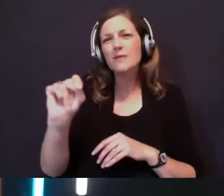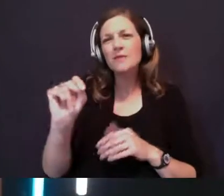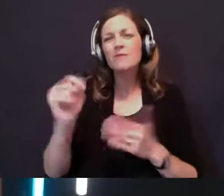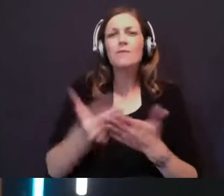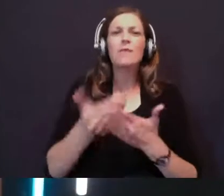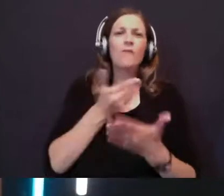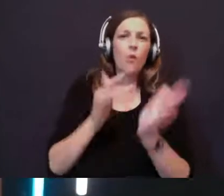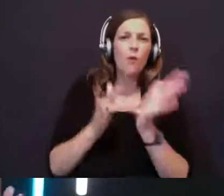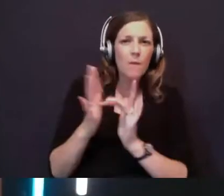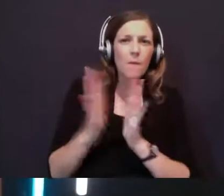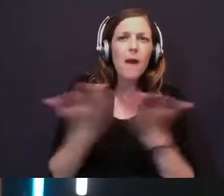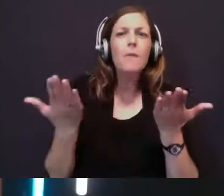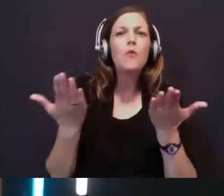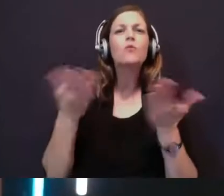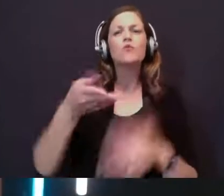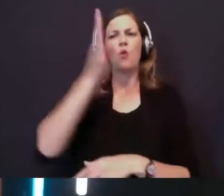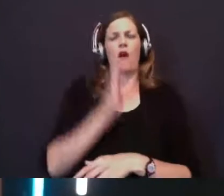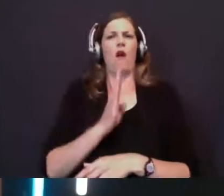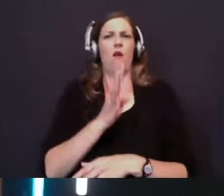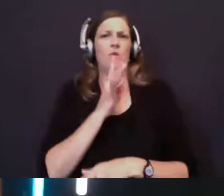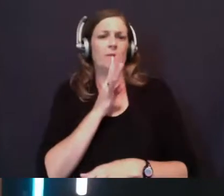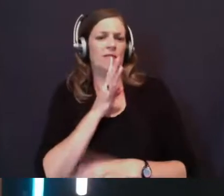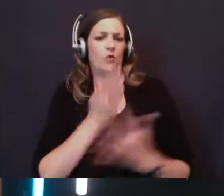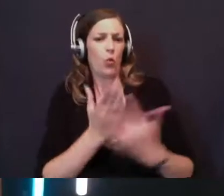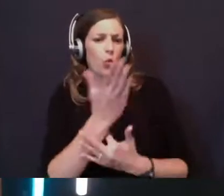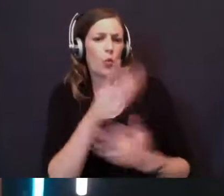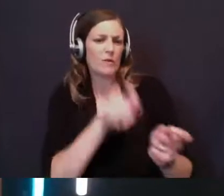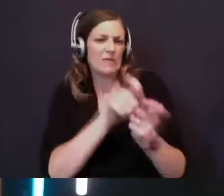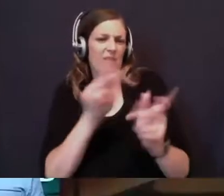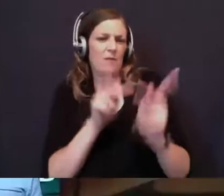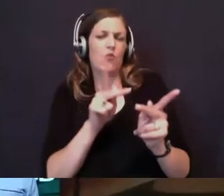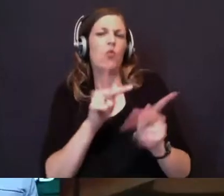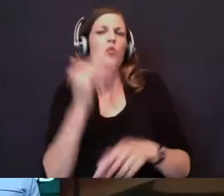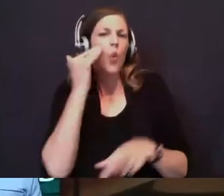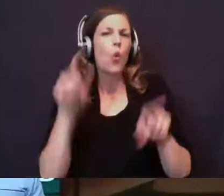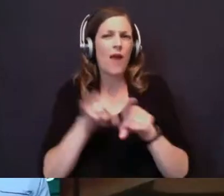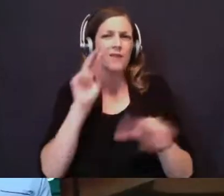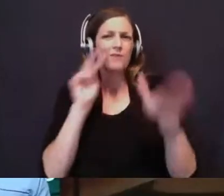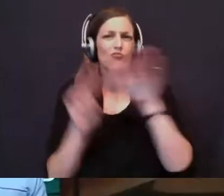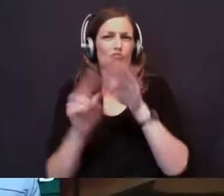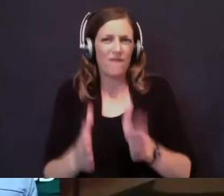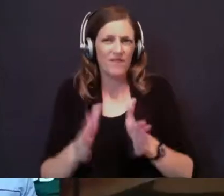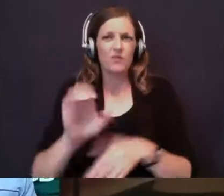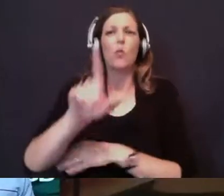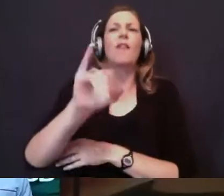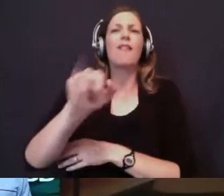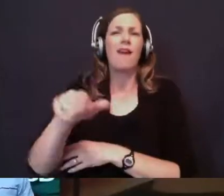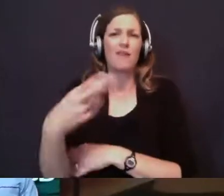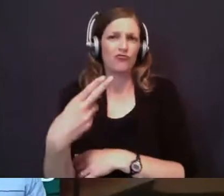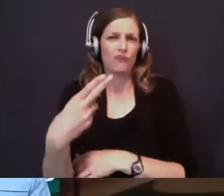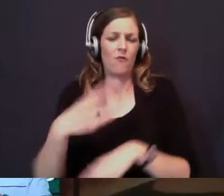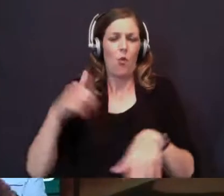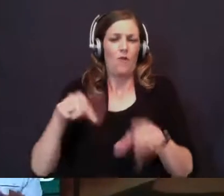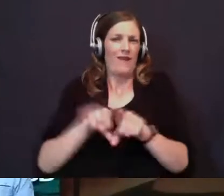had the Bible, and so God would speak through particular people known as prophets. Elijah was called by God to be a prophet in Israel.